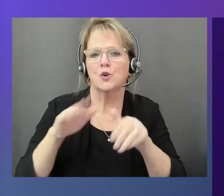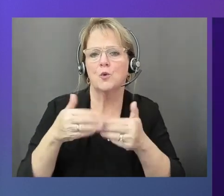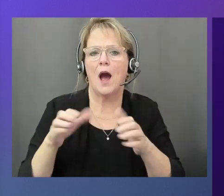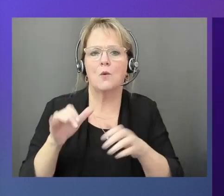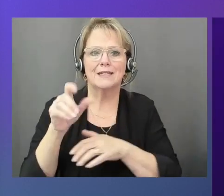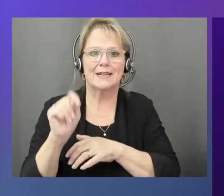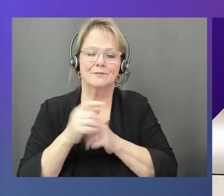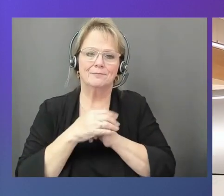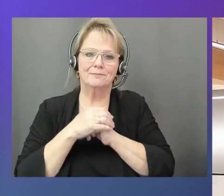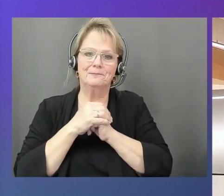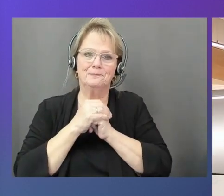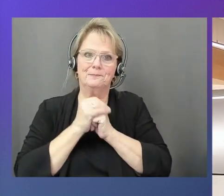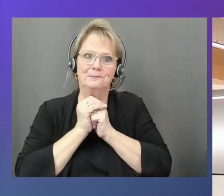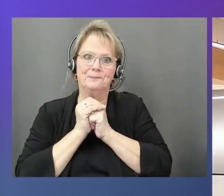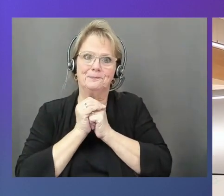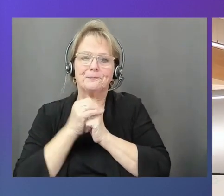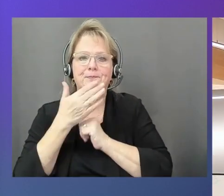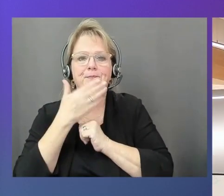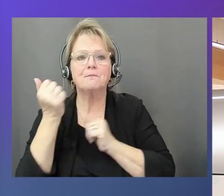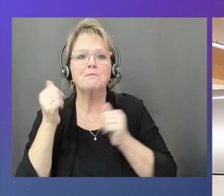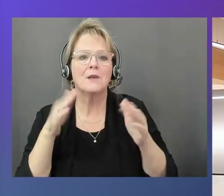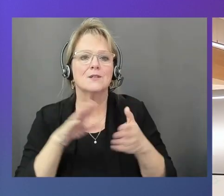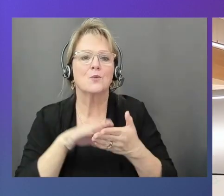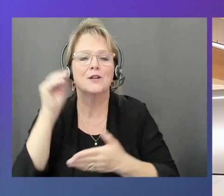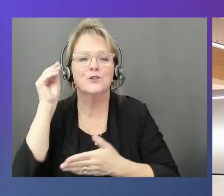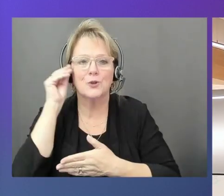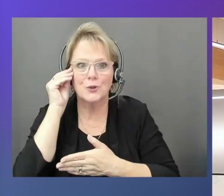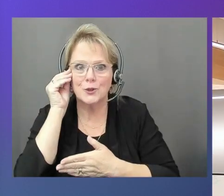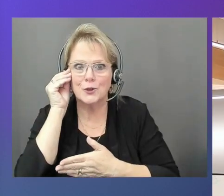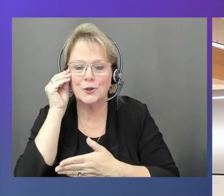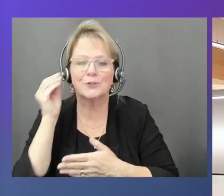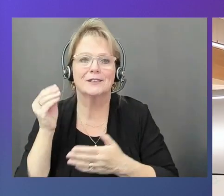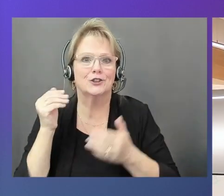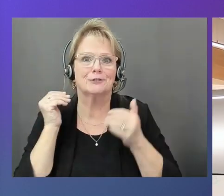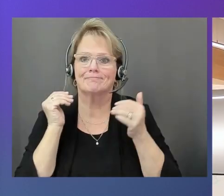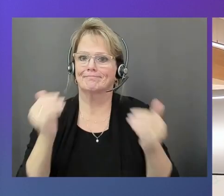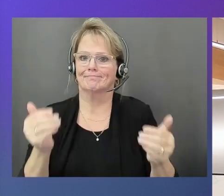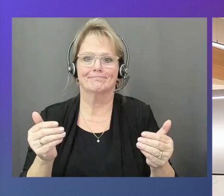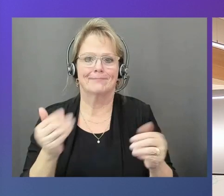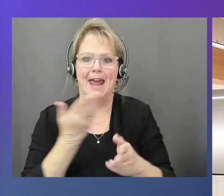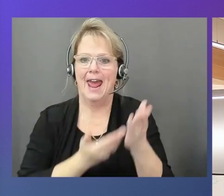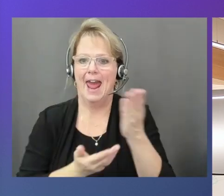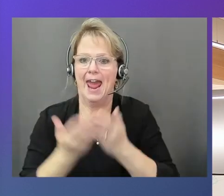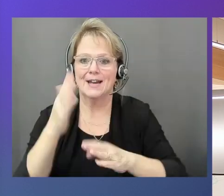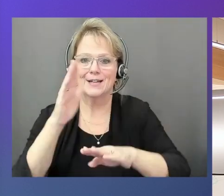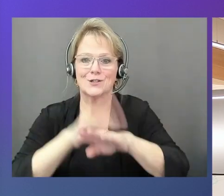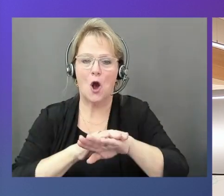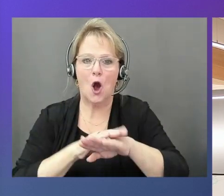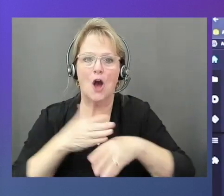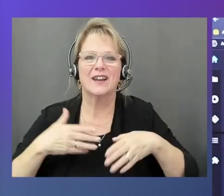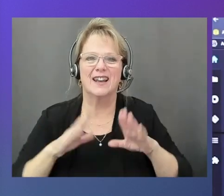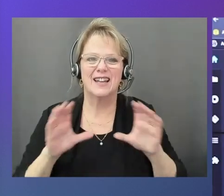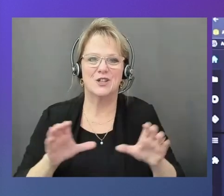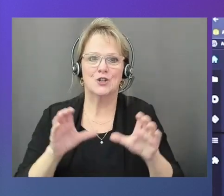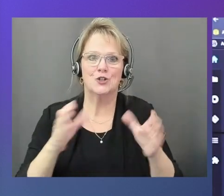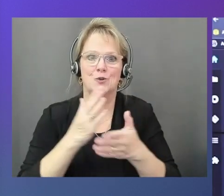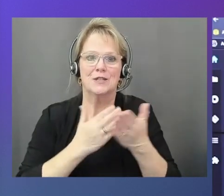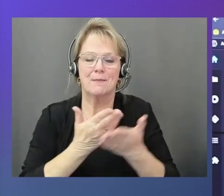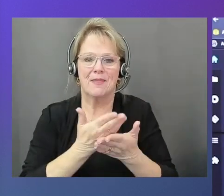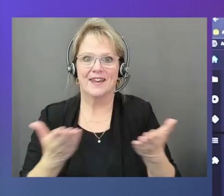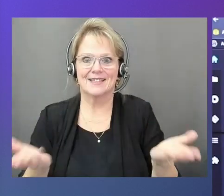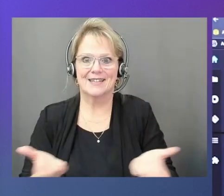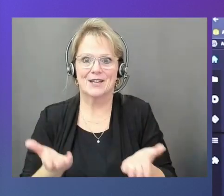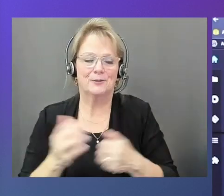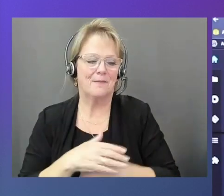So I think the best way to learn is by doing. So let's get hands on and let's do some things on the console. Awesome. Thanks, Victoria.